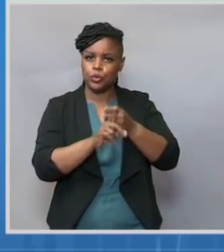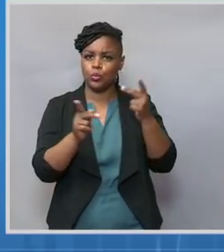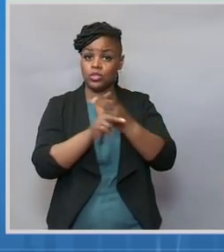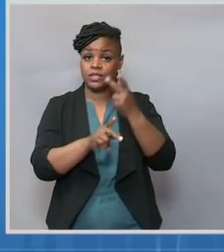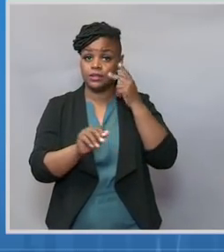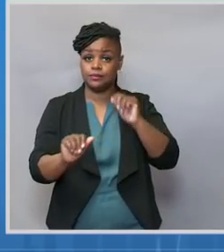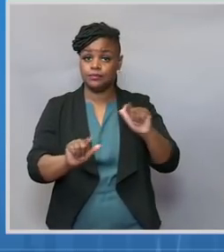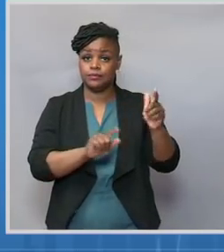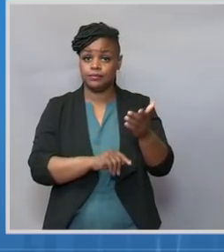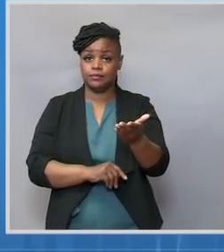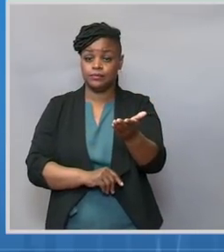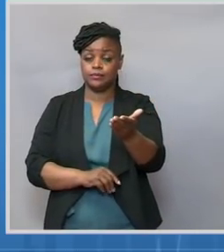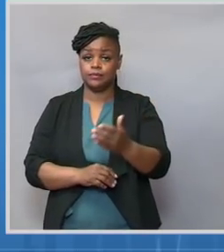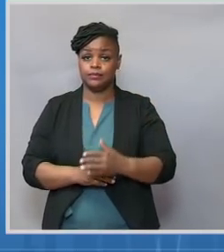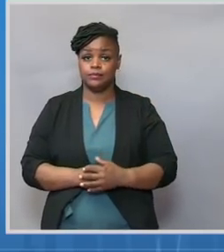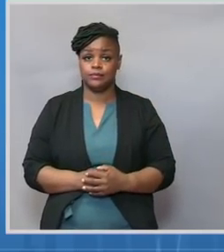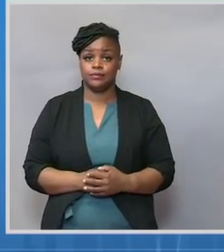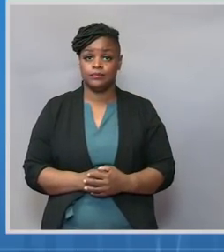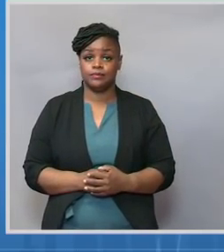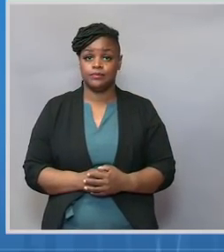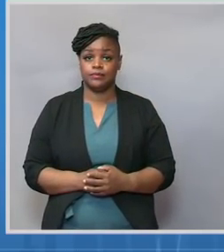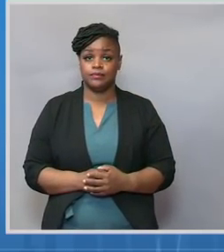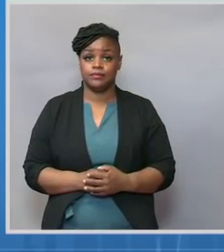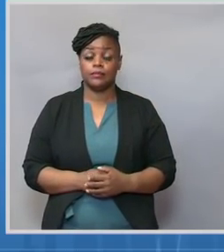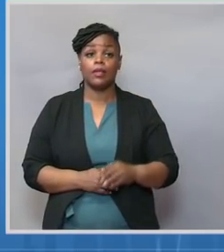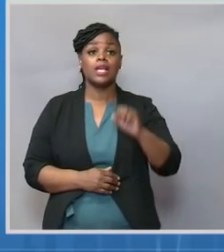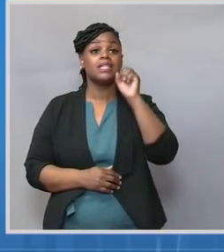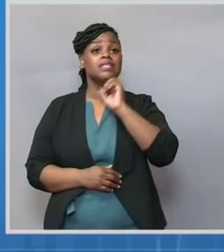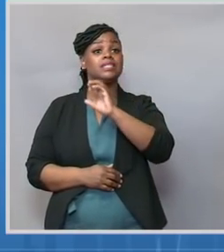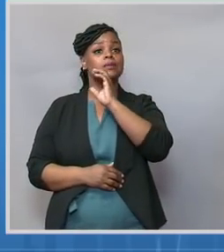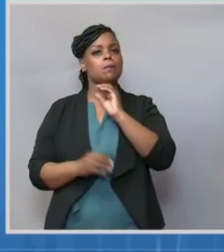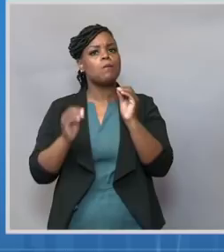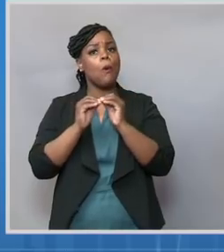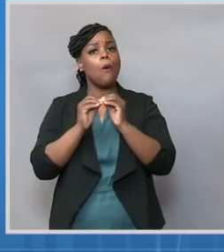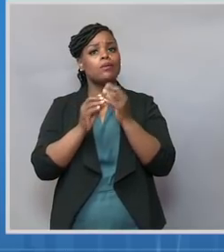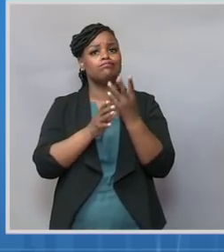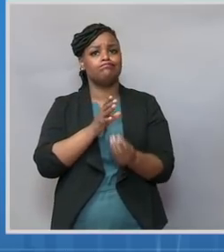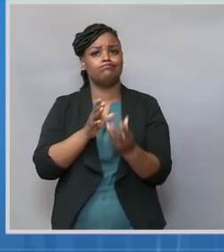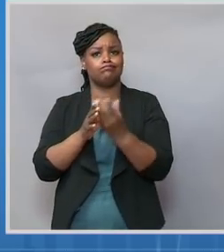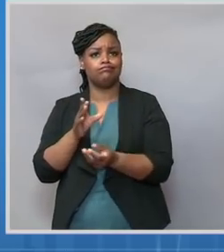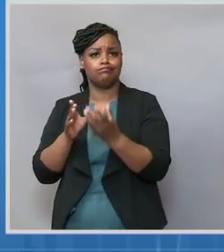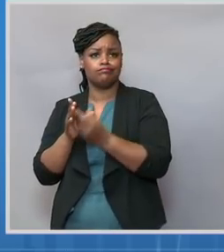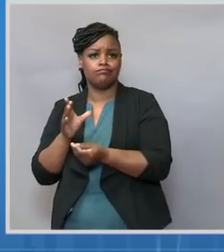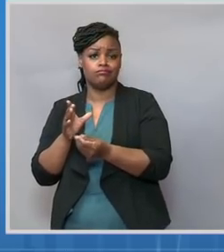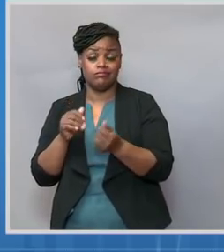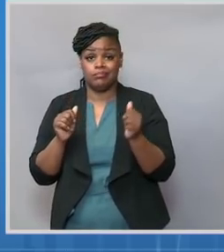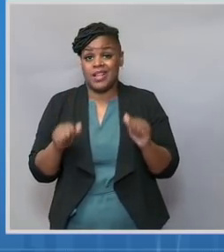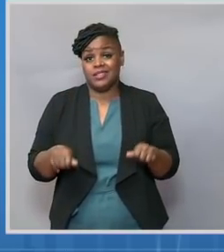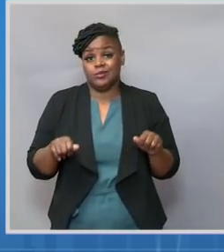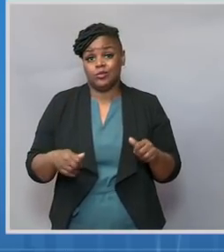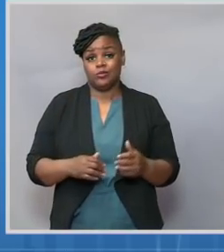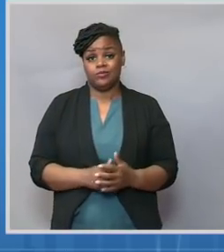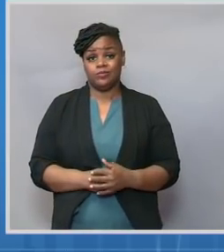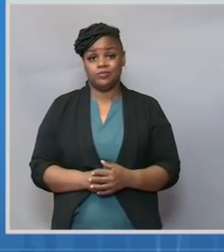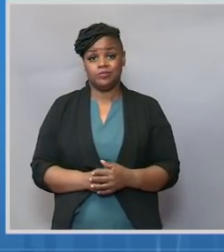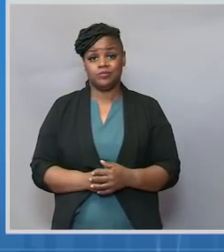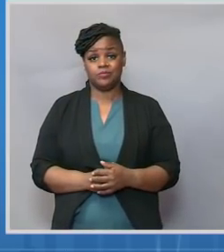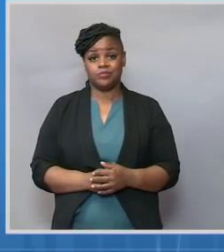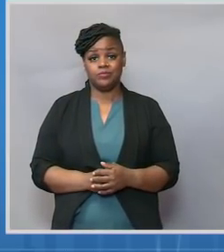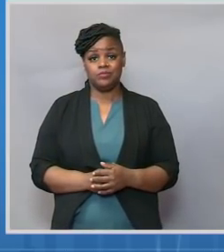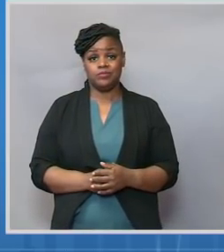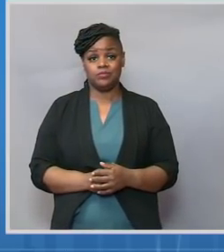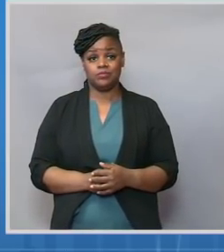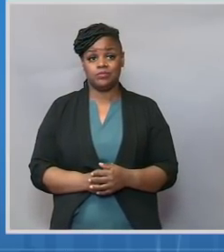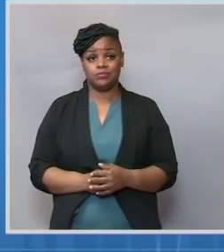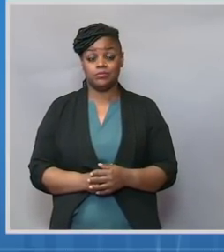population, many more deaths could ensue. So while we have many reasons to celebrate, we also have the